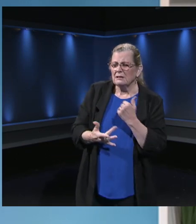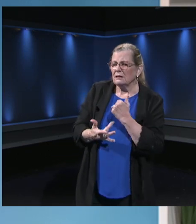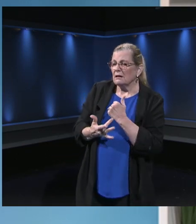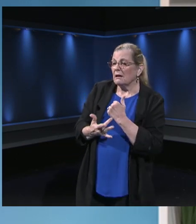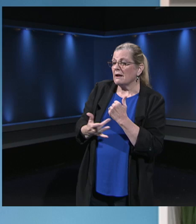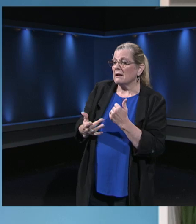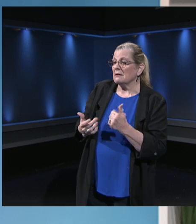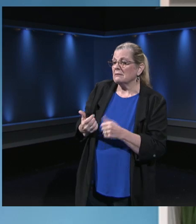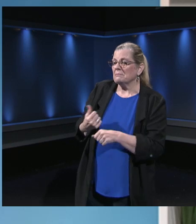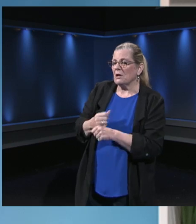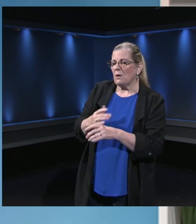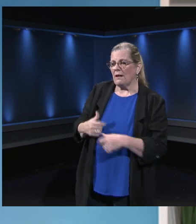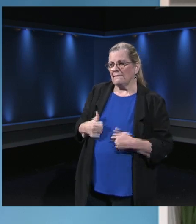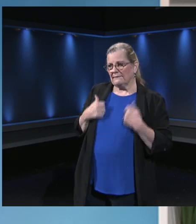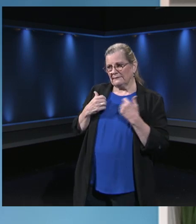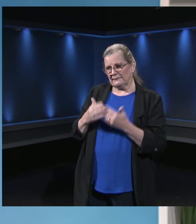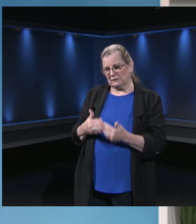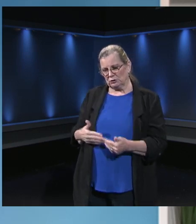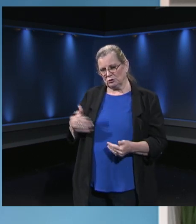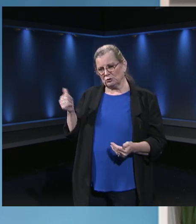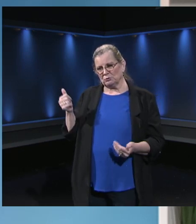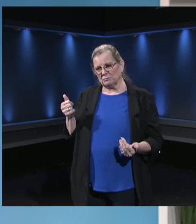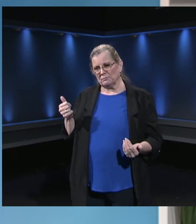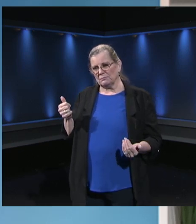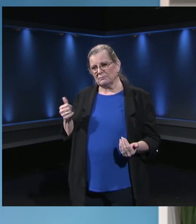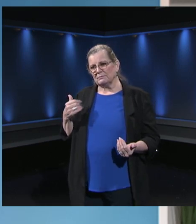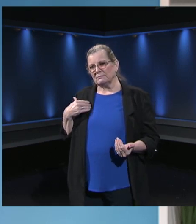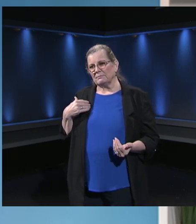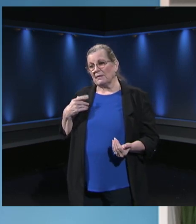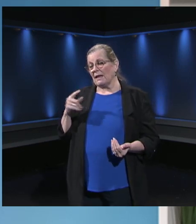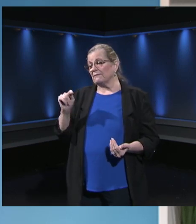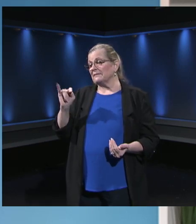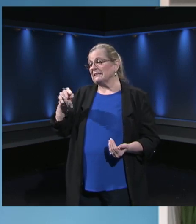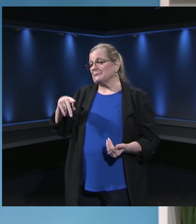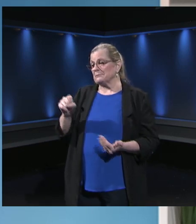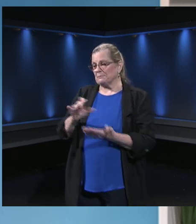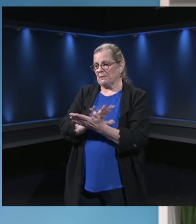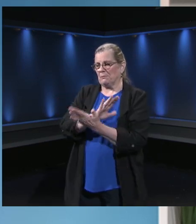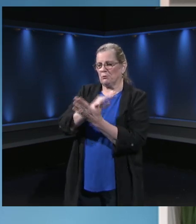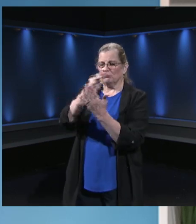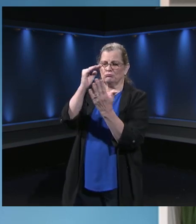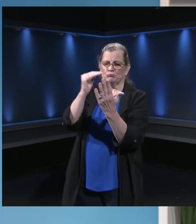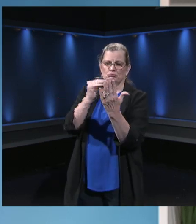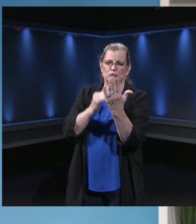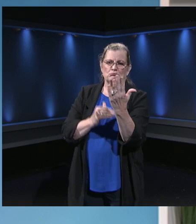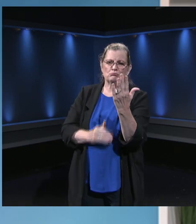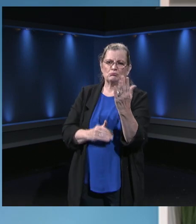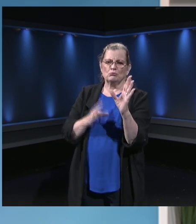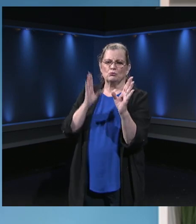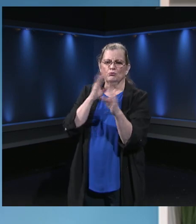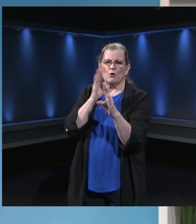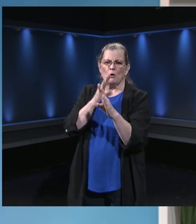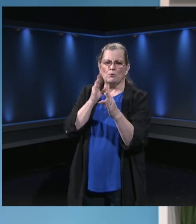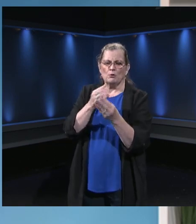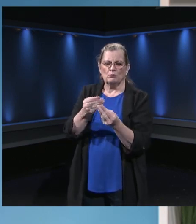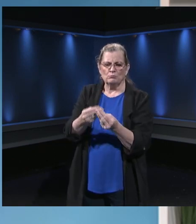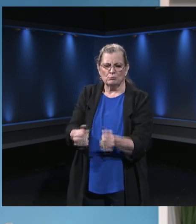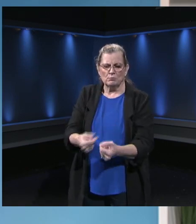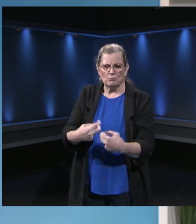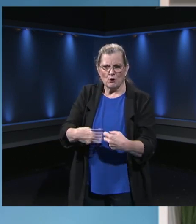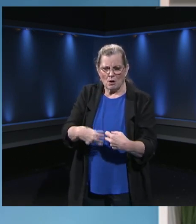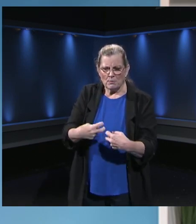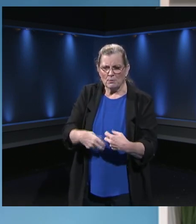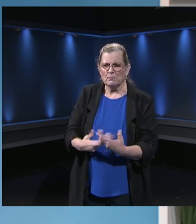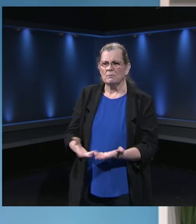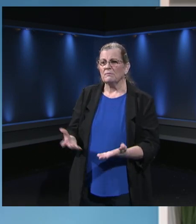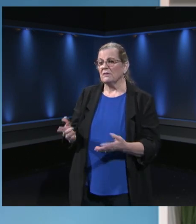home. And so there are a number of tip sheets of troubleshooting guides of videos on how to use different products like